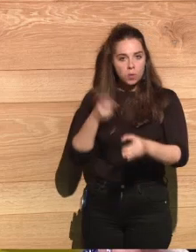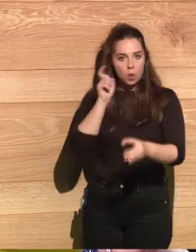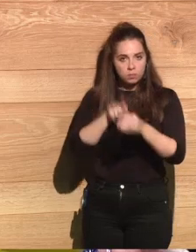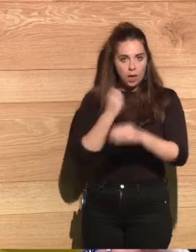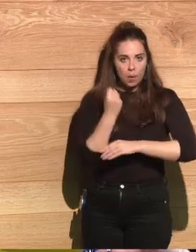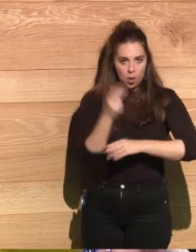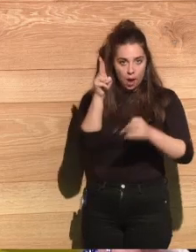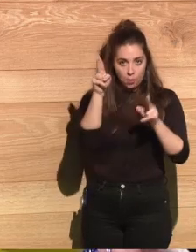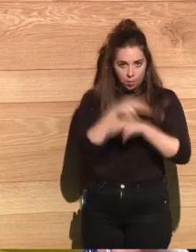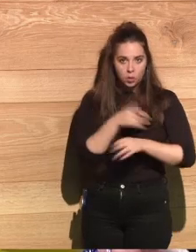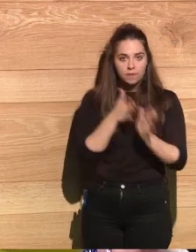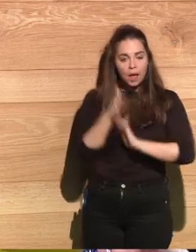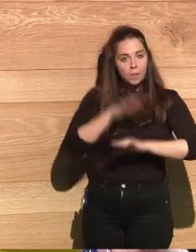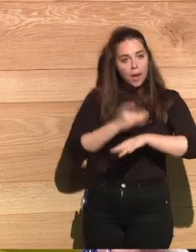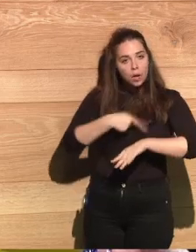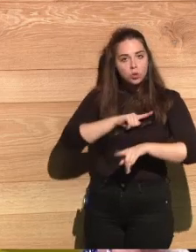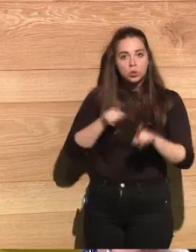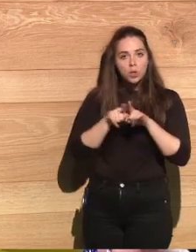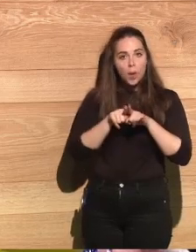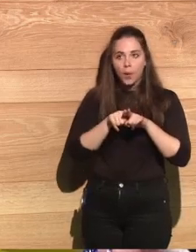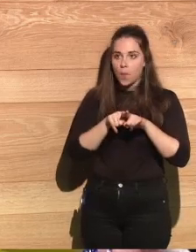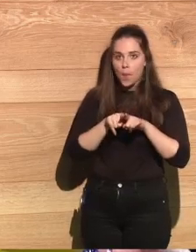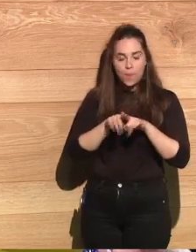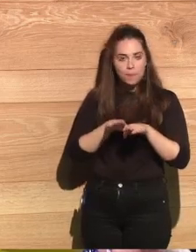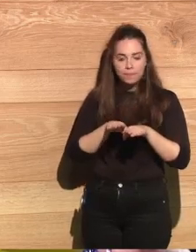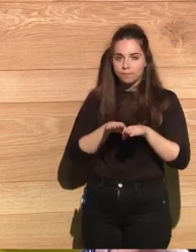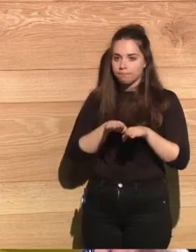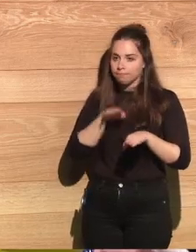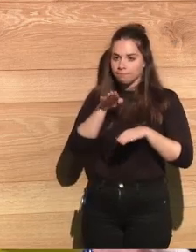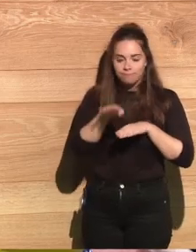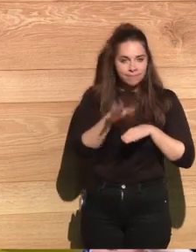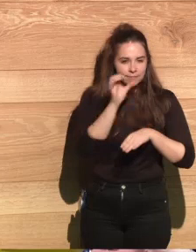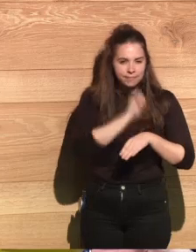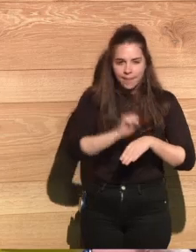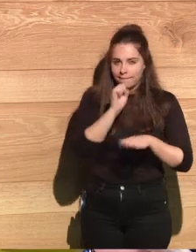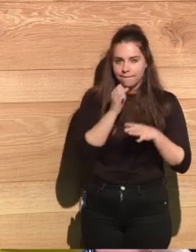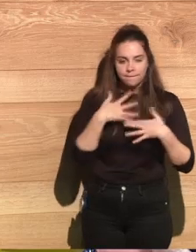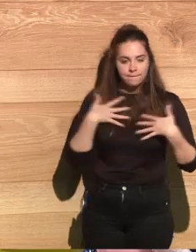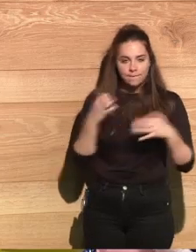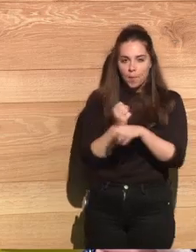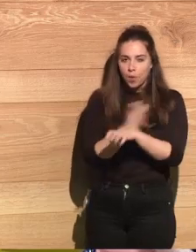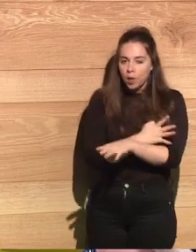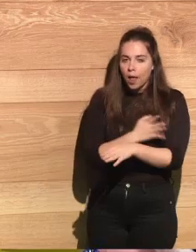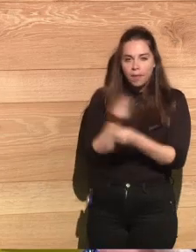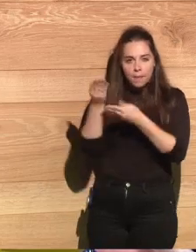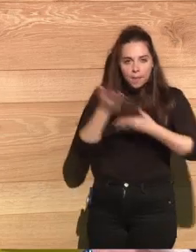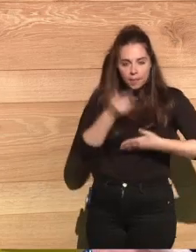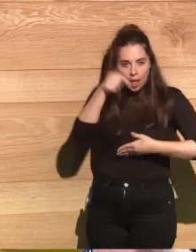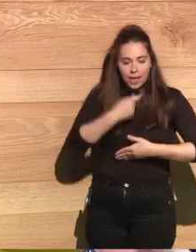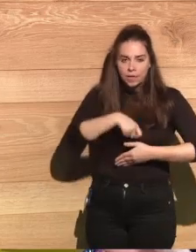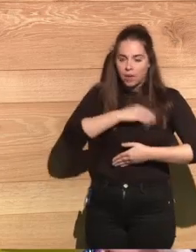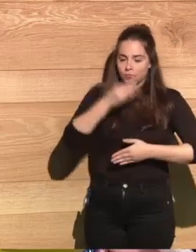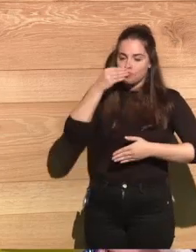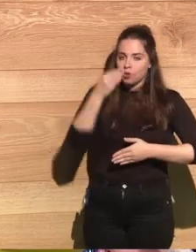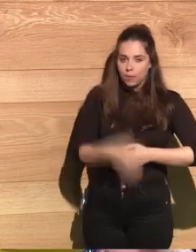very open to supporting the prohibition. So it's been an excellent step, very exciting. And